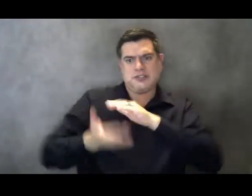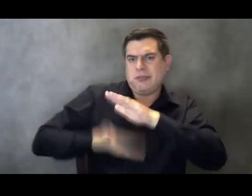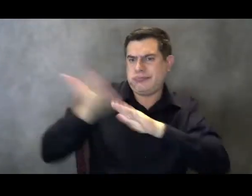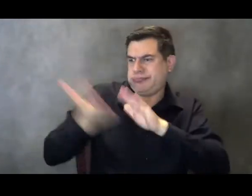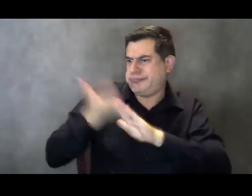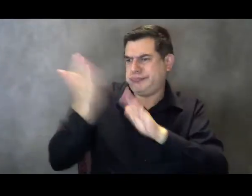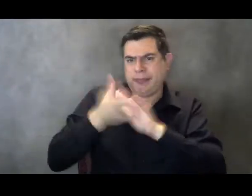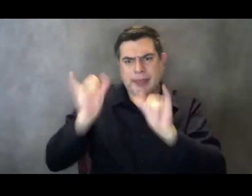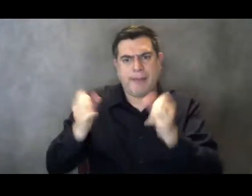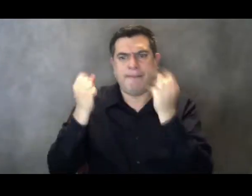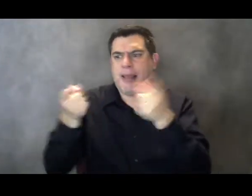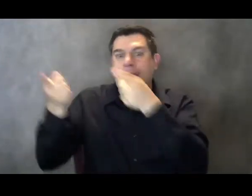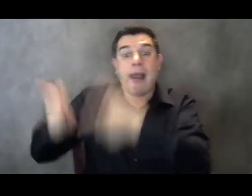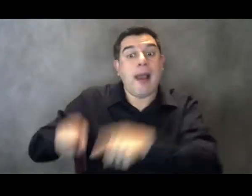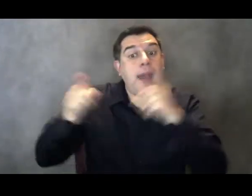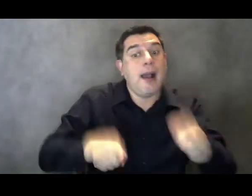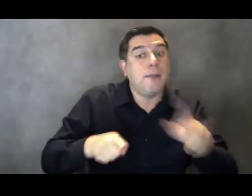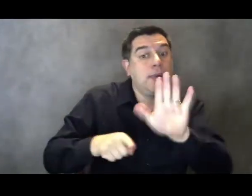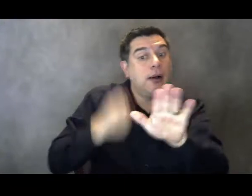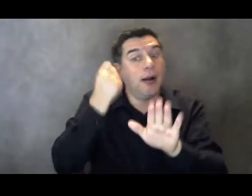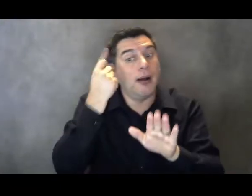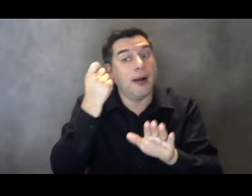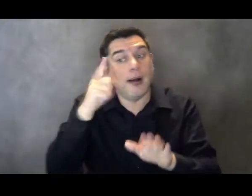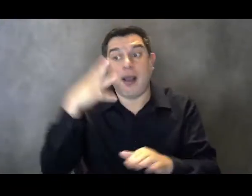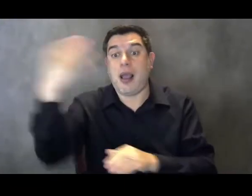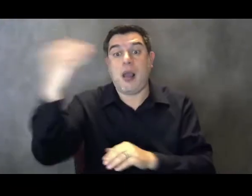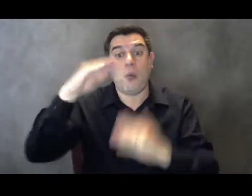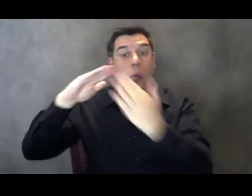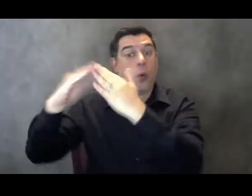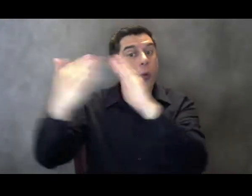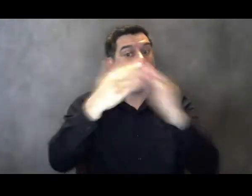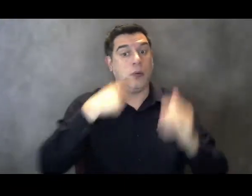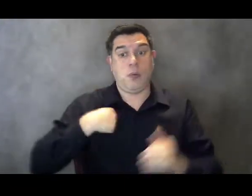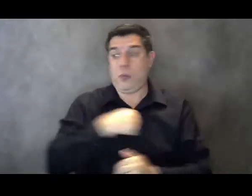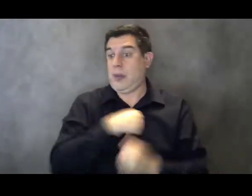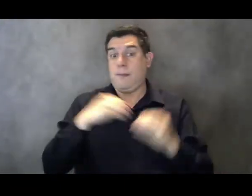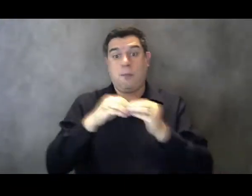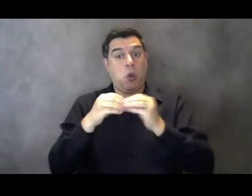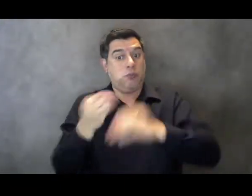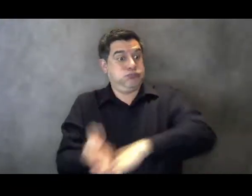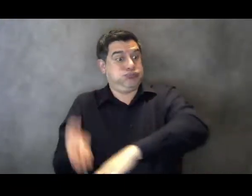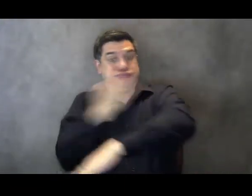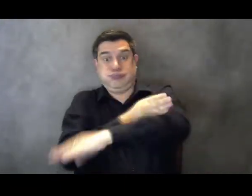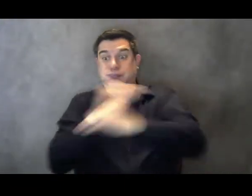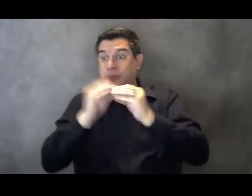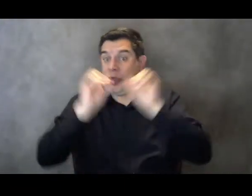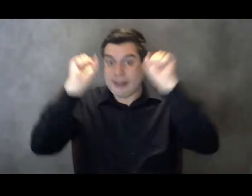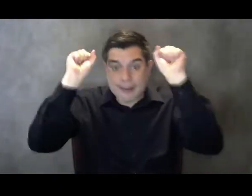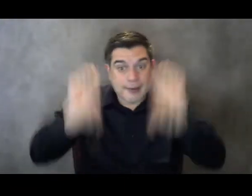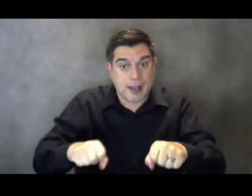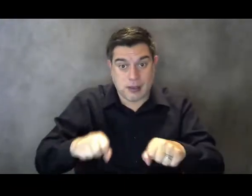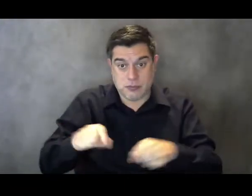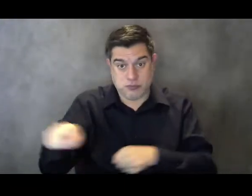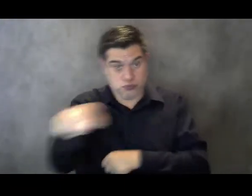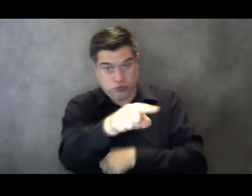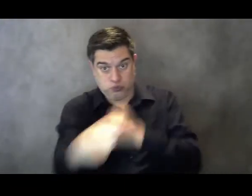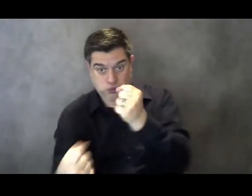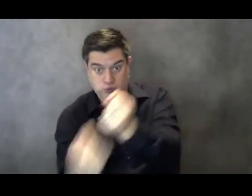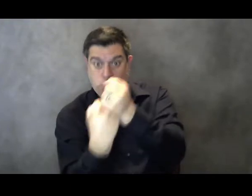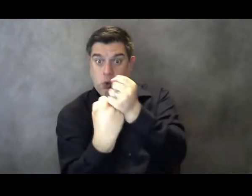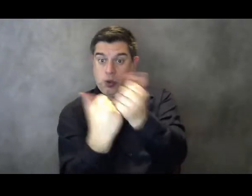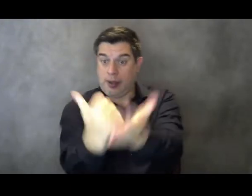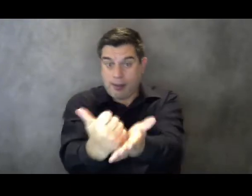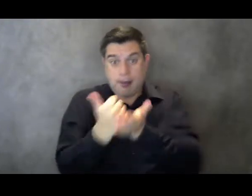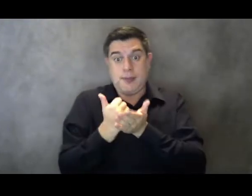happen out in our community. With your help, CIO will continue breaking down barriers and